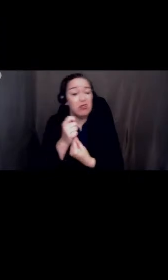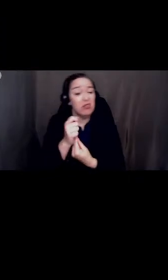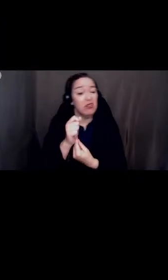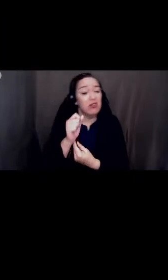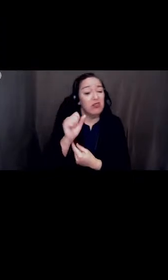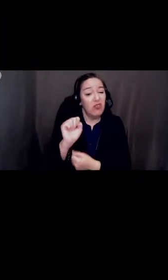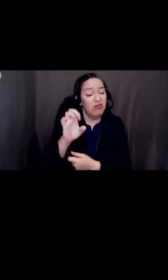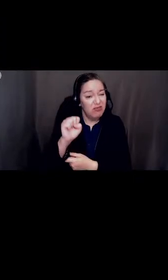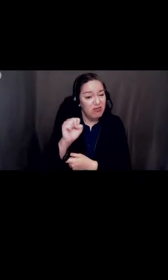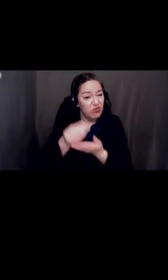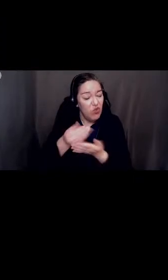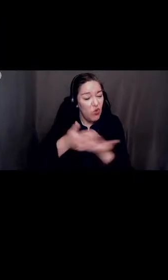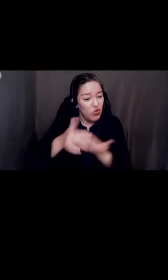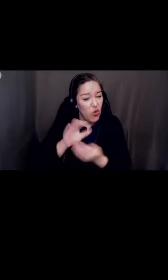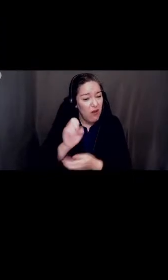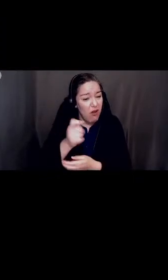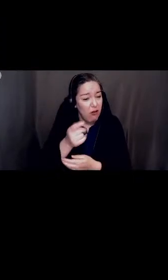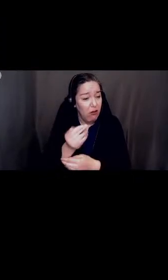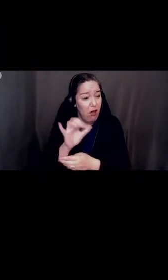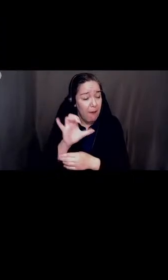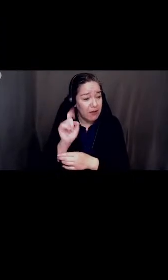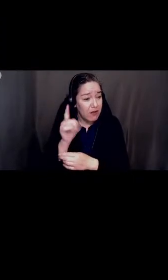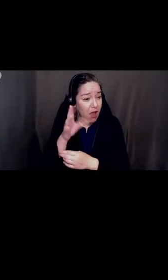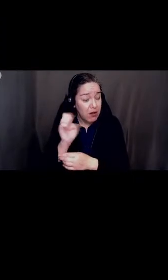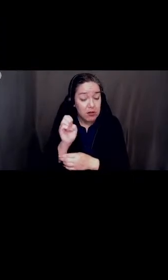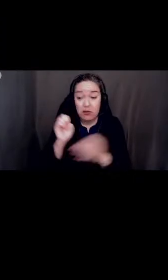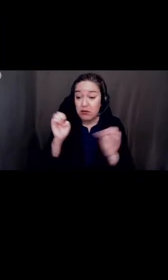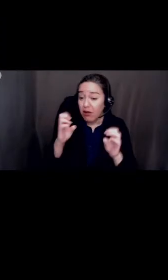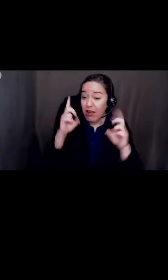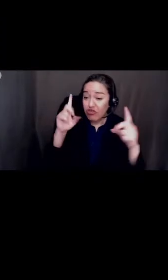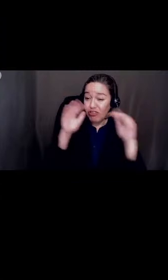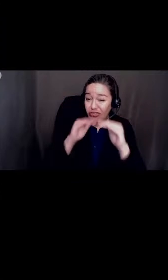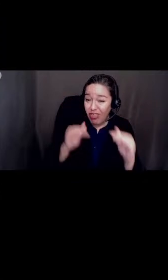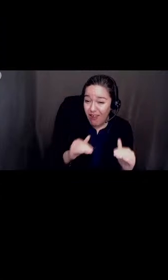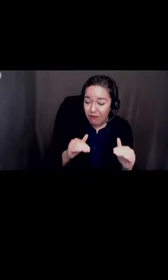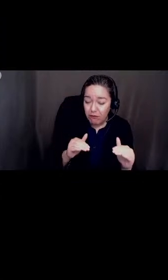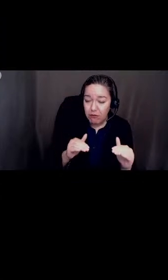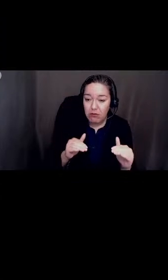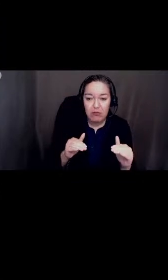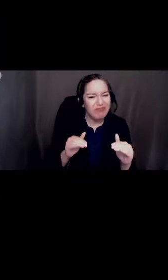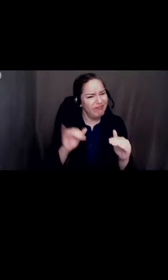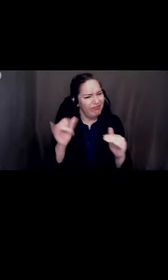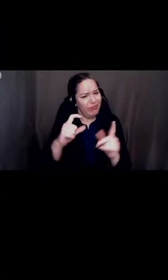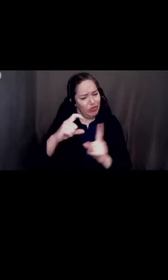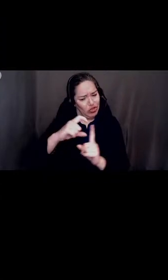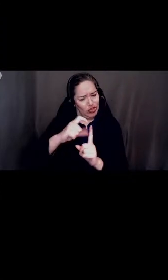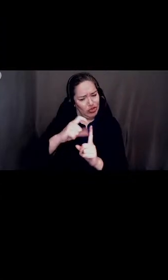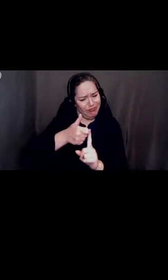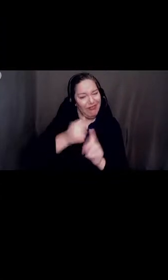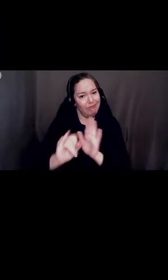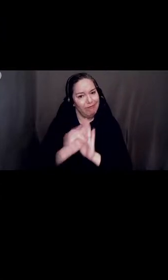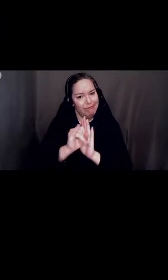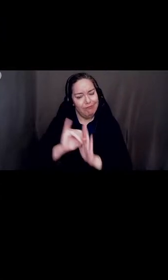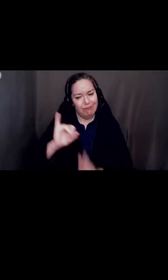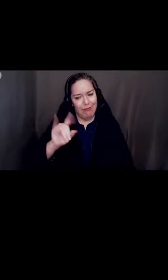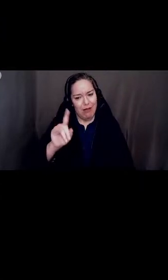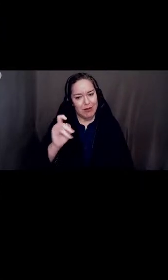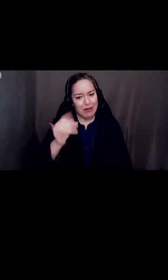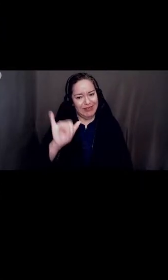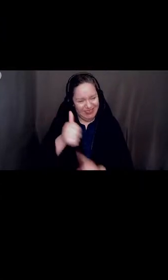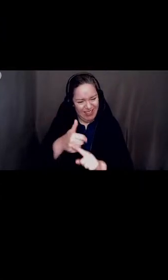Even the term identity has undergone a transformation in the last decade,